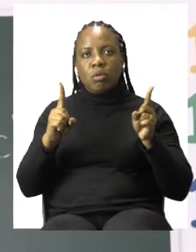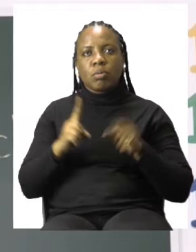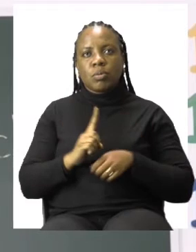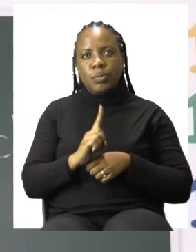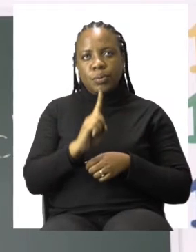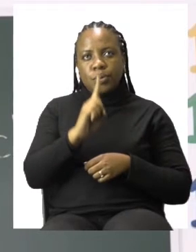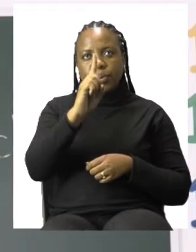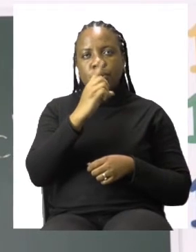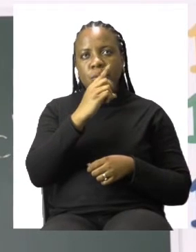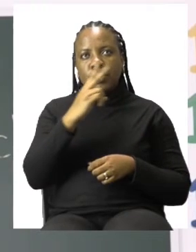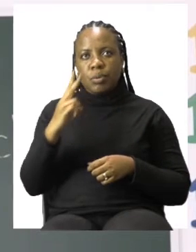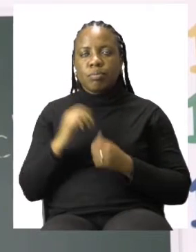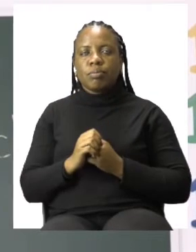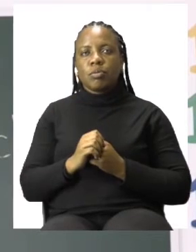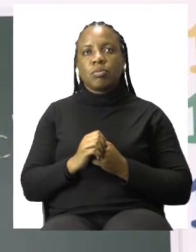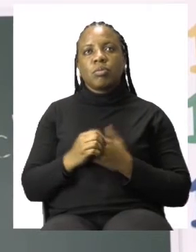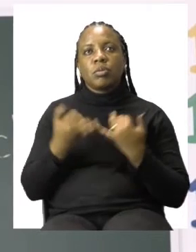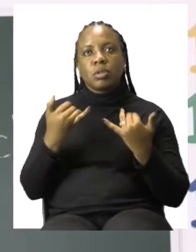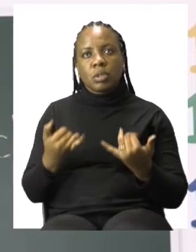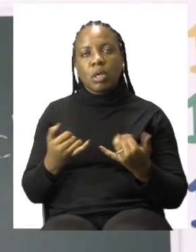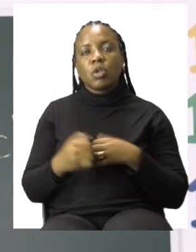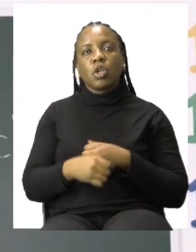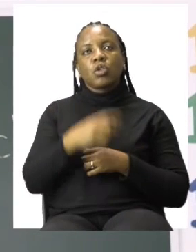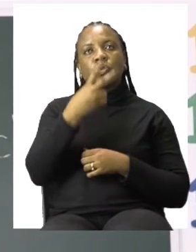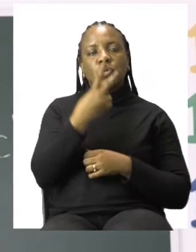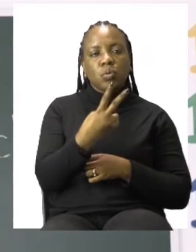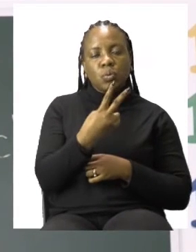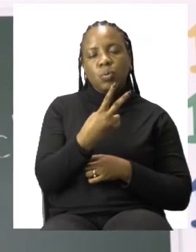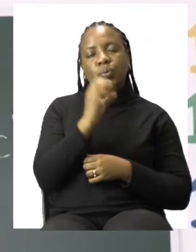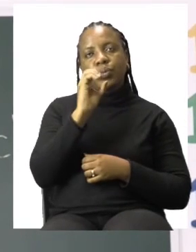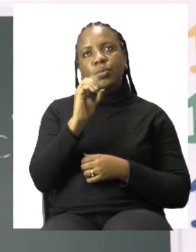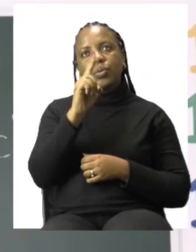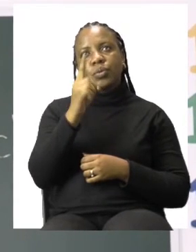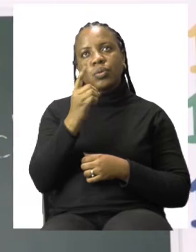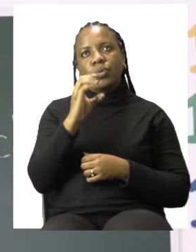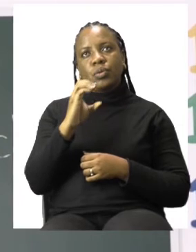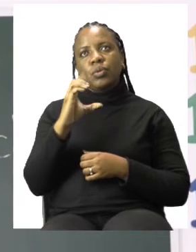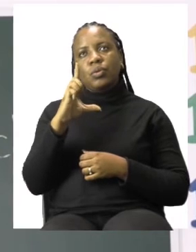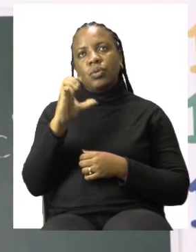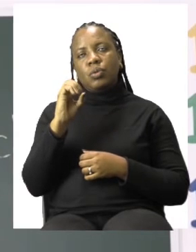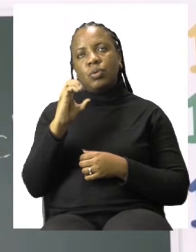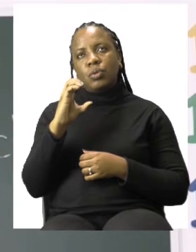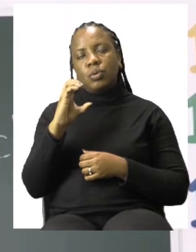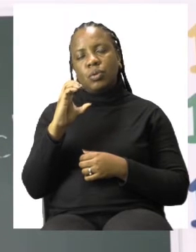So every time we are reading our o'clock, we start with the number. Here we